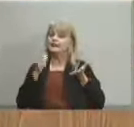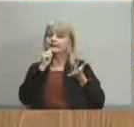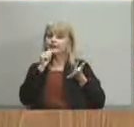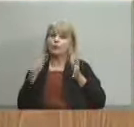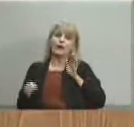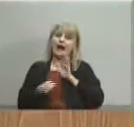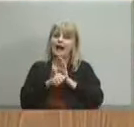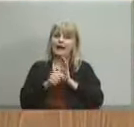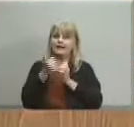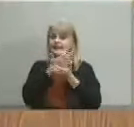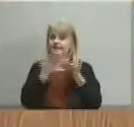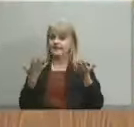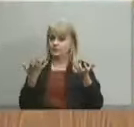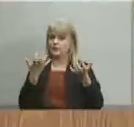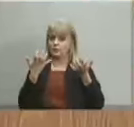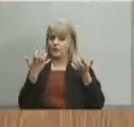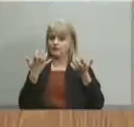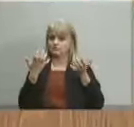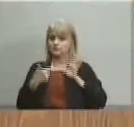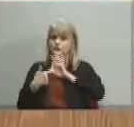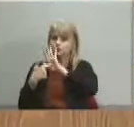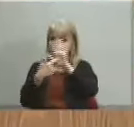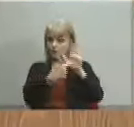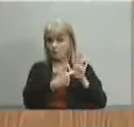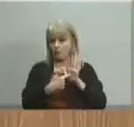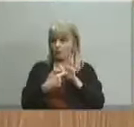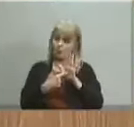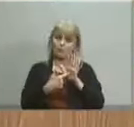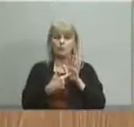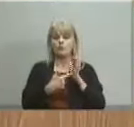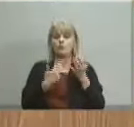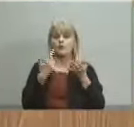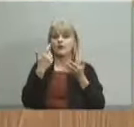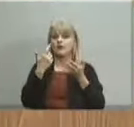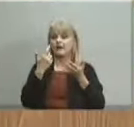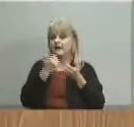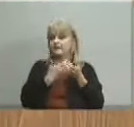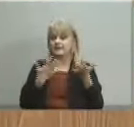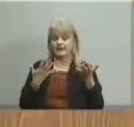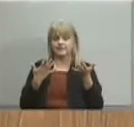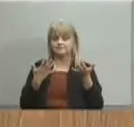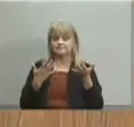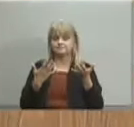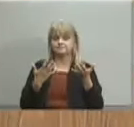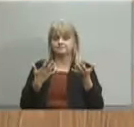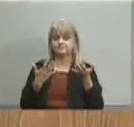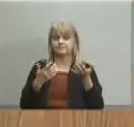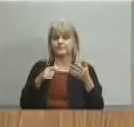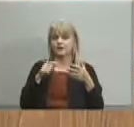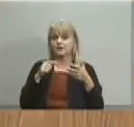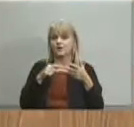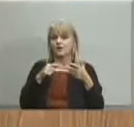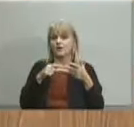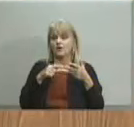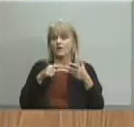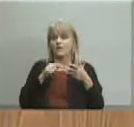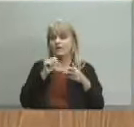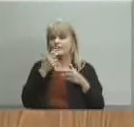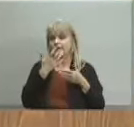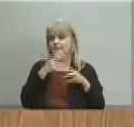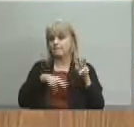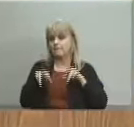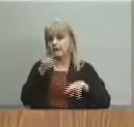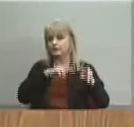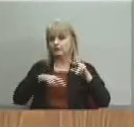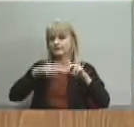say all the things that have made me think about this in depth and the other piece that concerns me is the monitoring of the